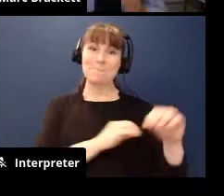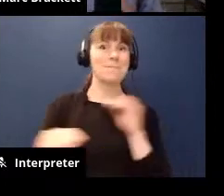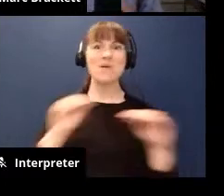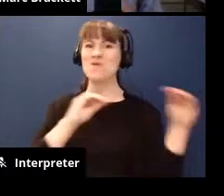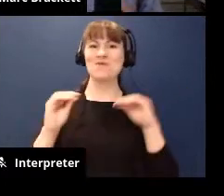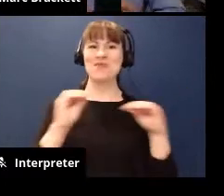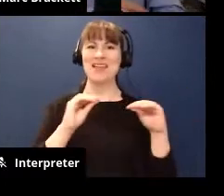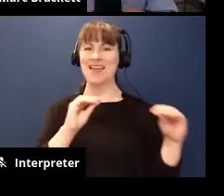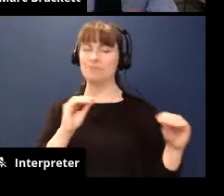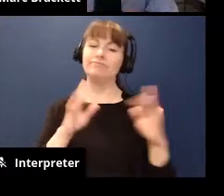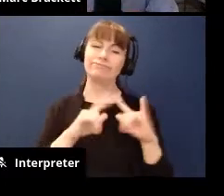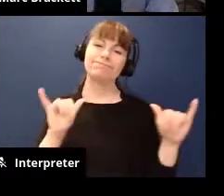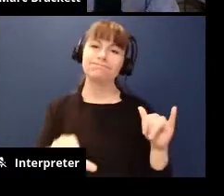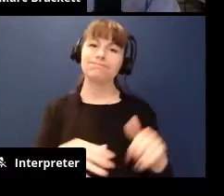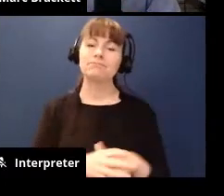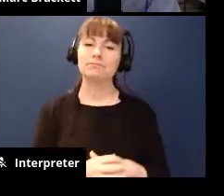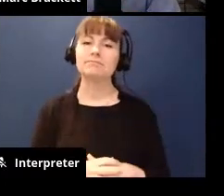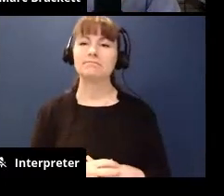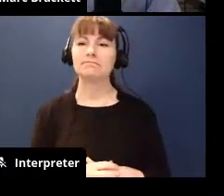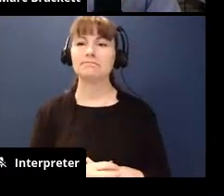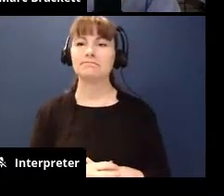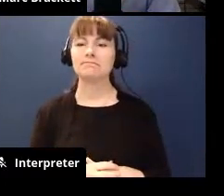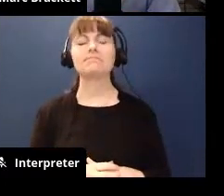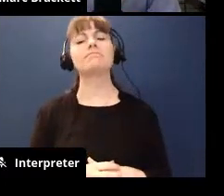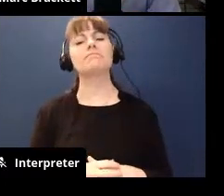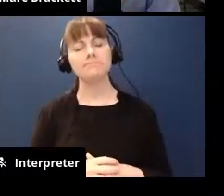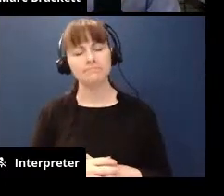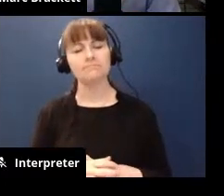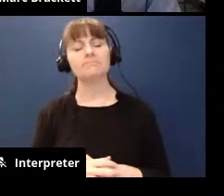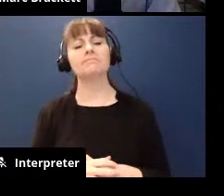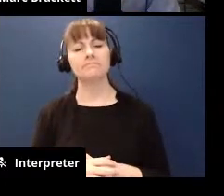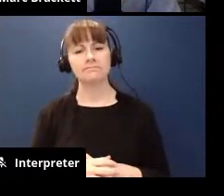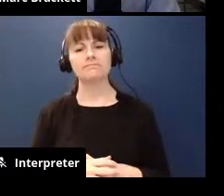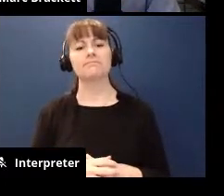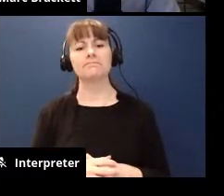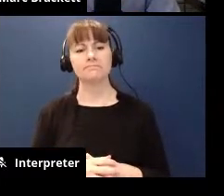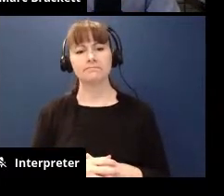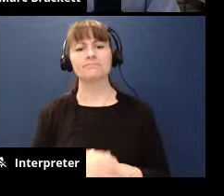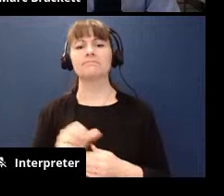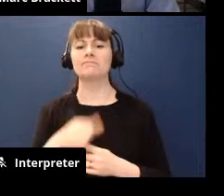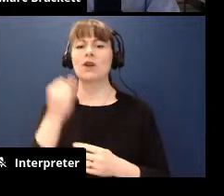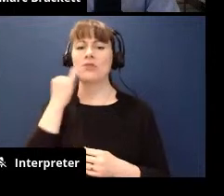etc and and idea that's the other thing